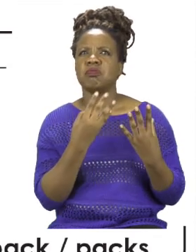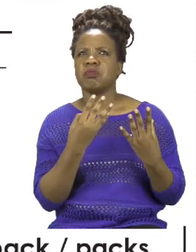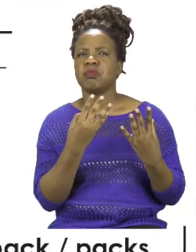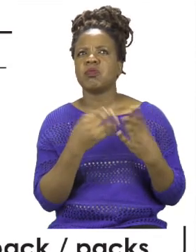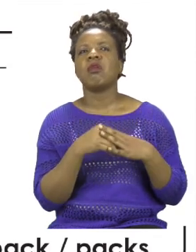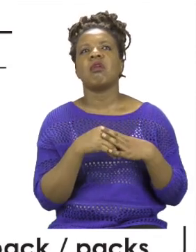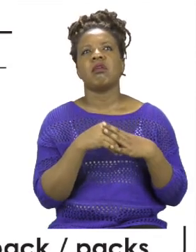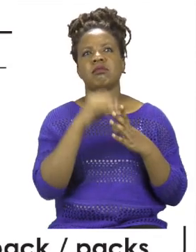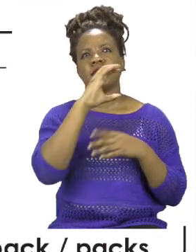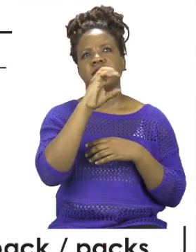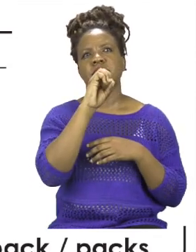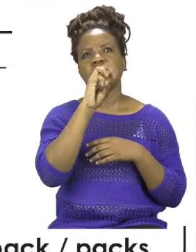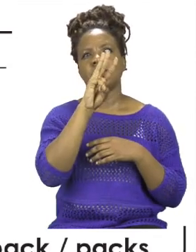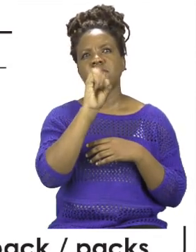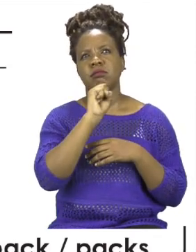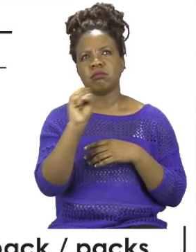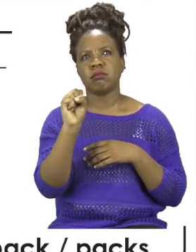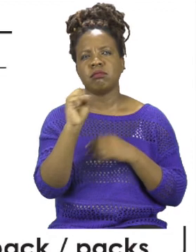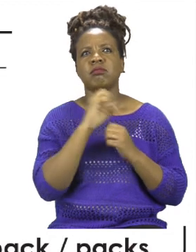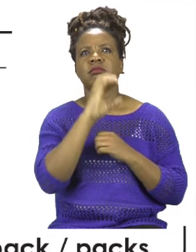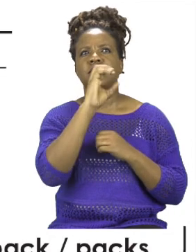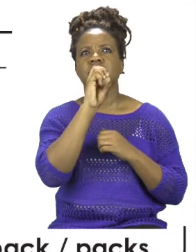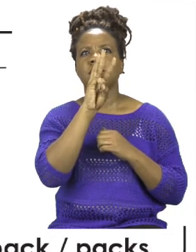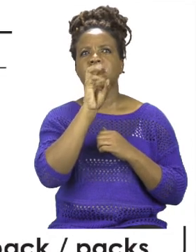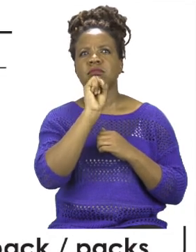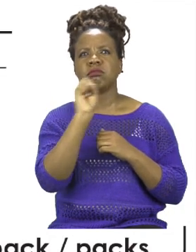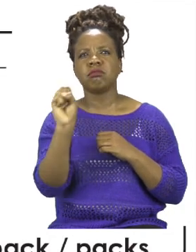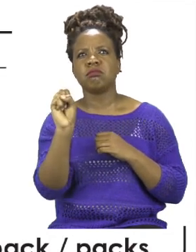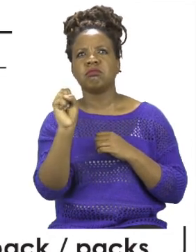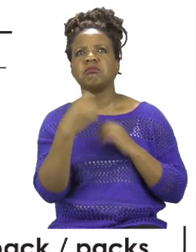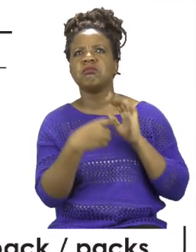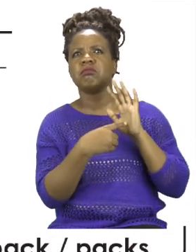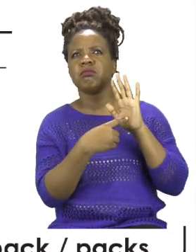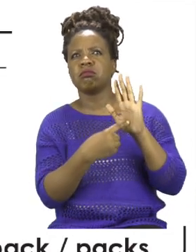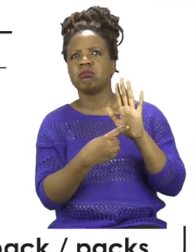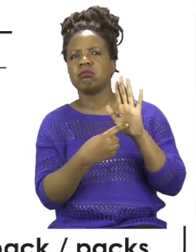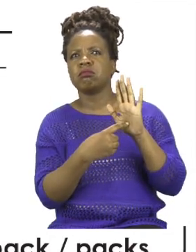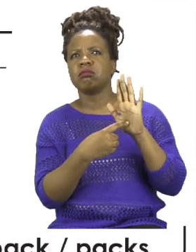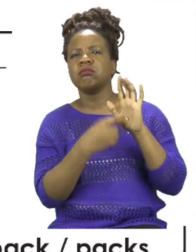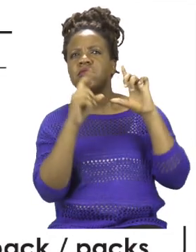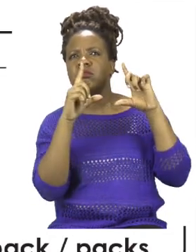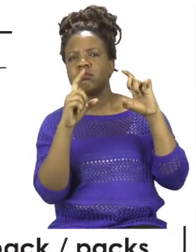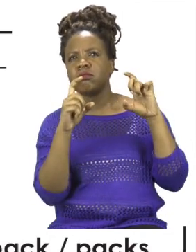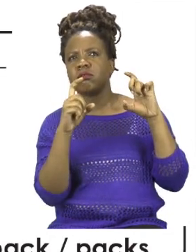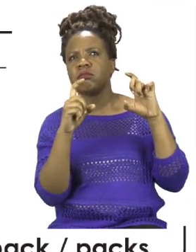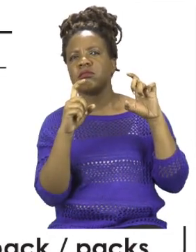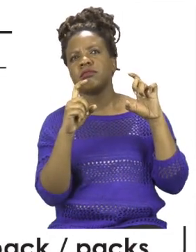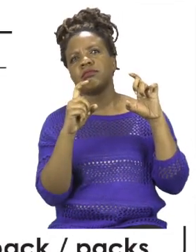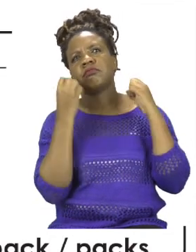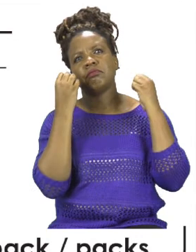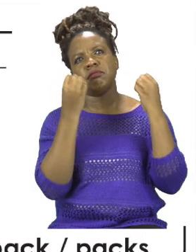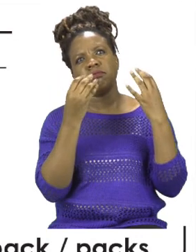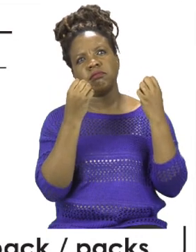more? Well, from the picture, you can see more than one cow. So we know that this is a plural.